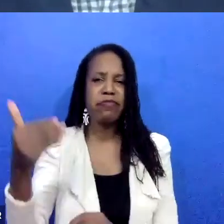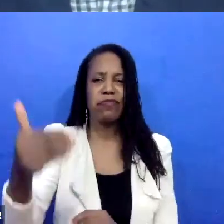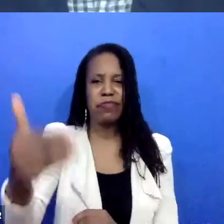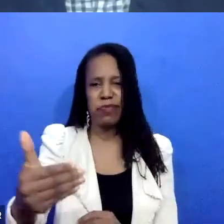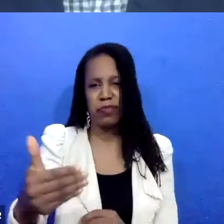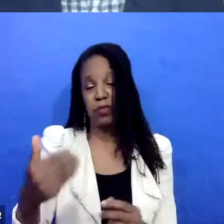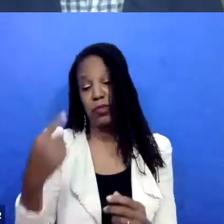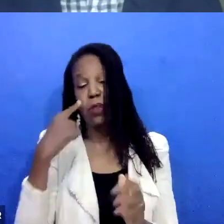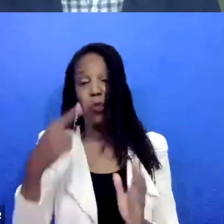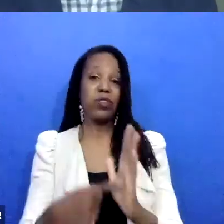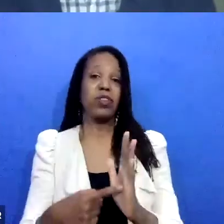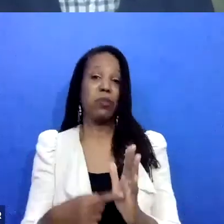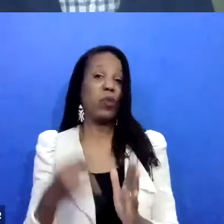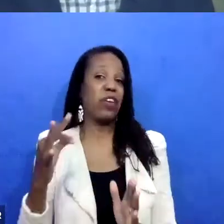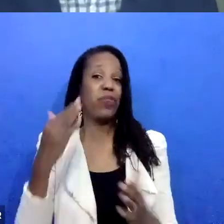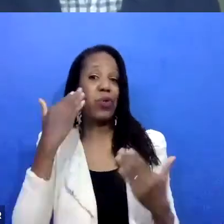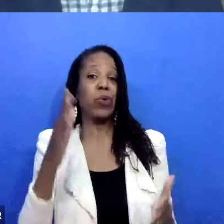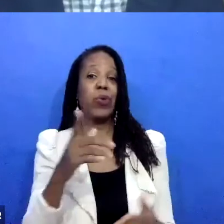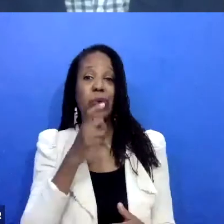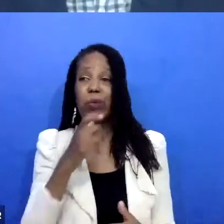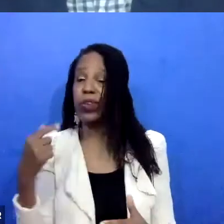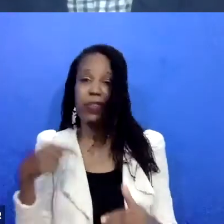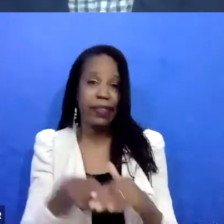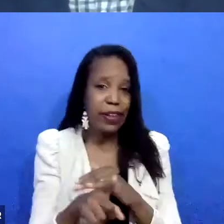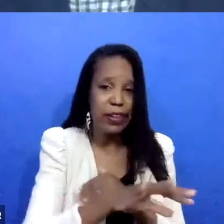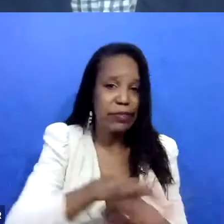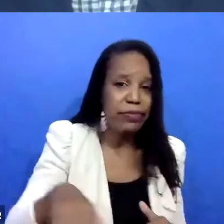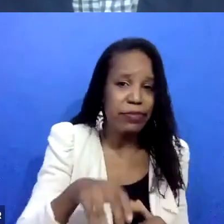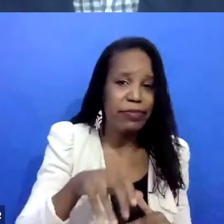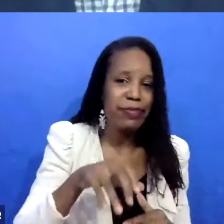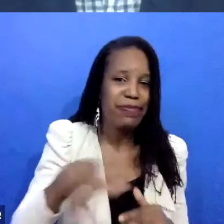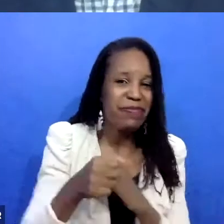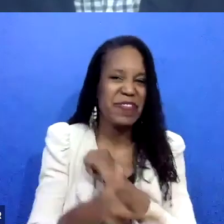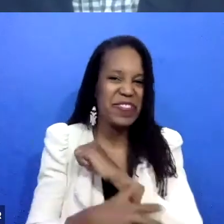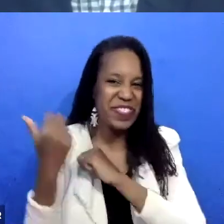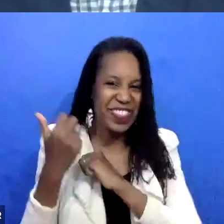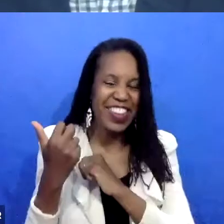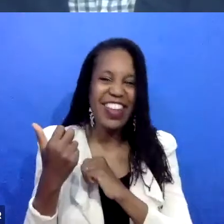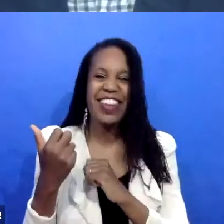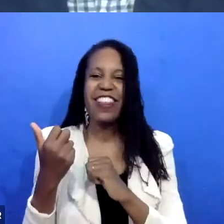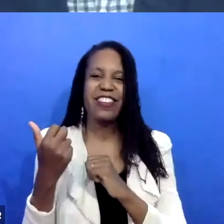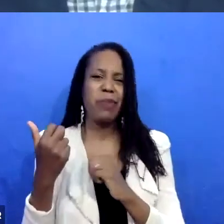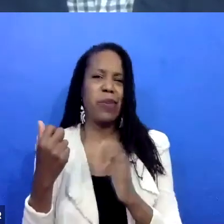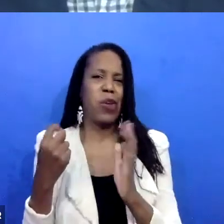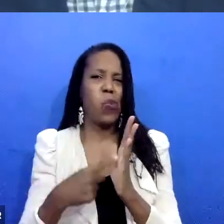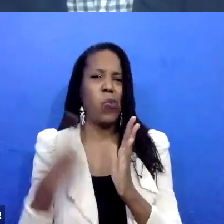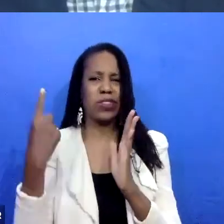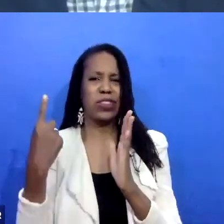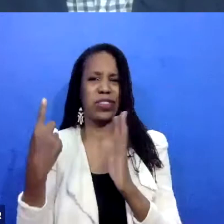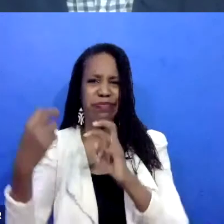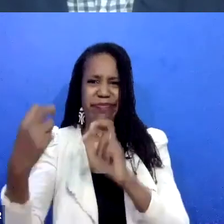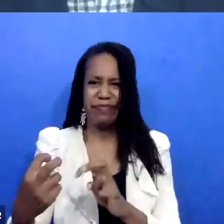one and done is usually the way restorative justice goes. Ultimately, we'd really love to see families really understand